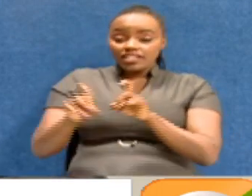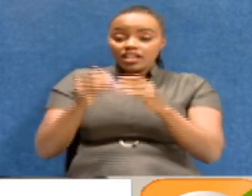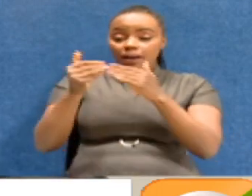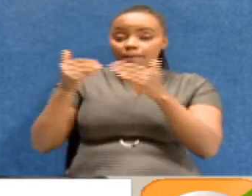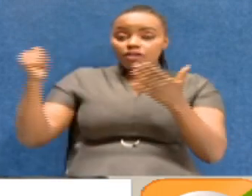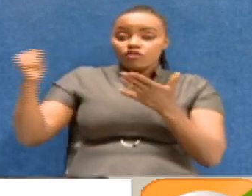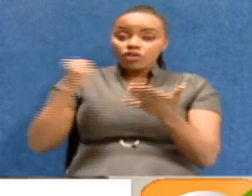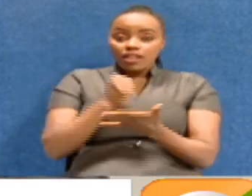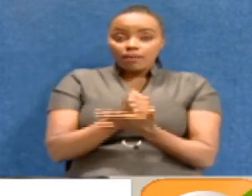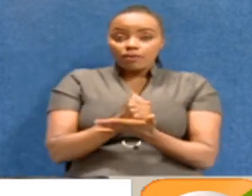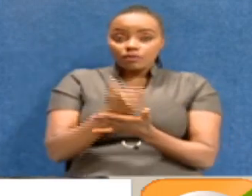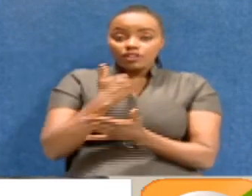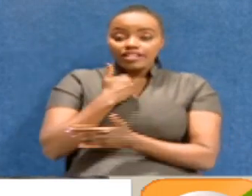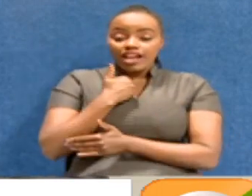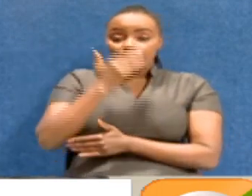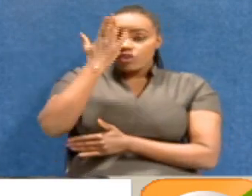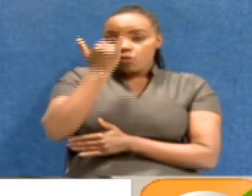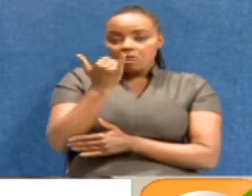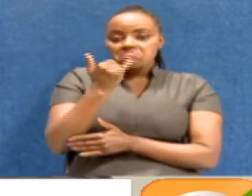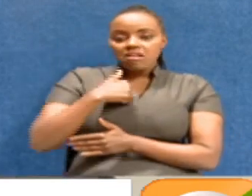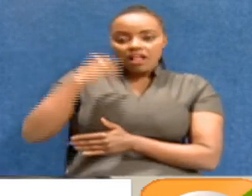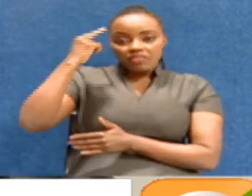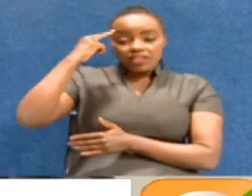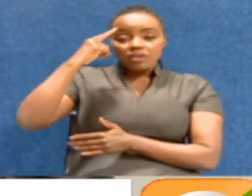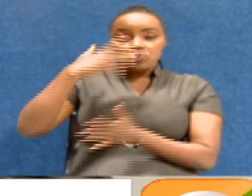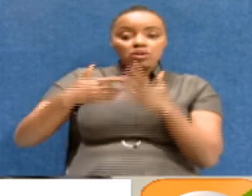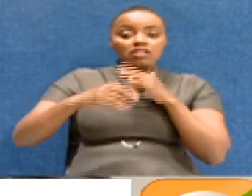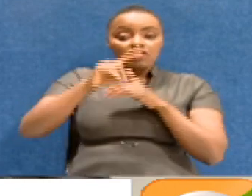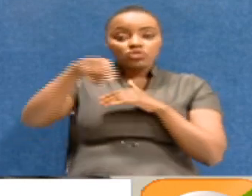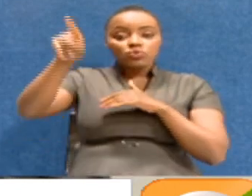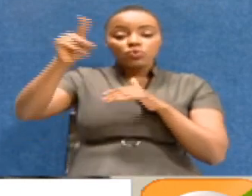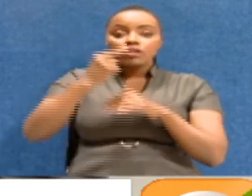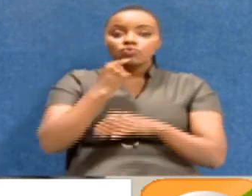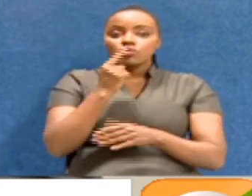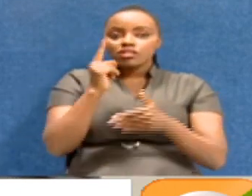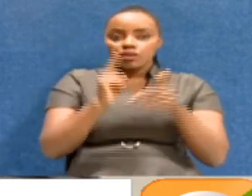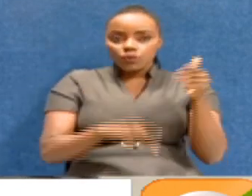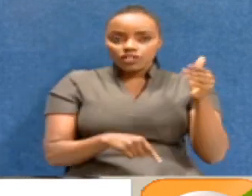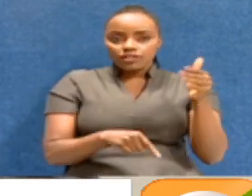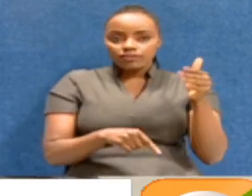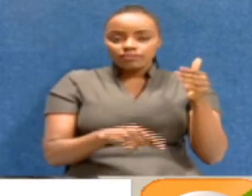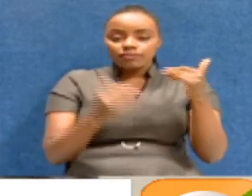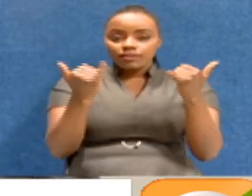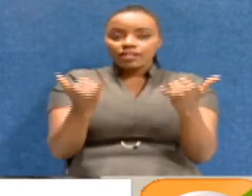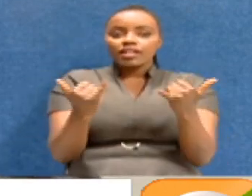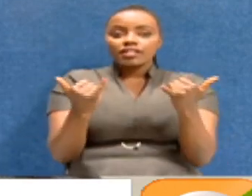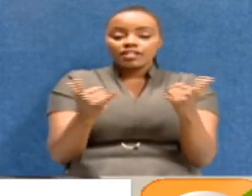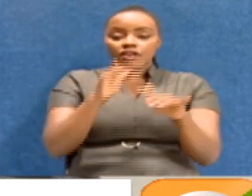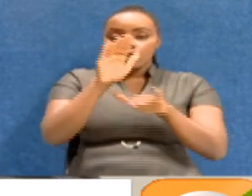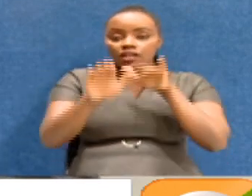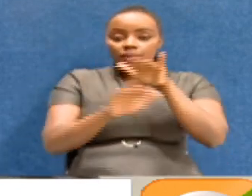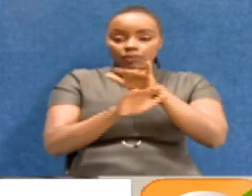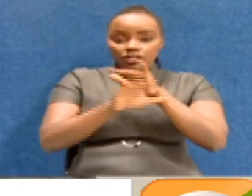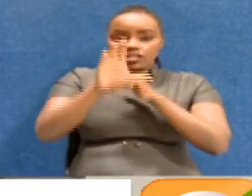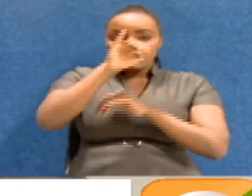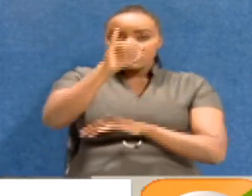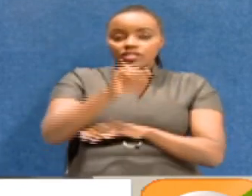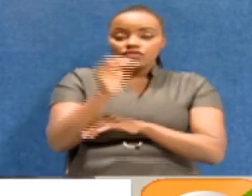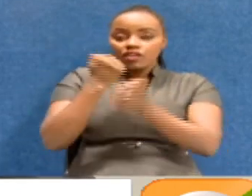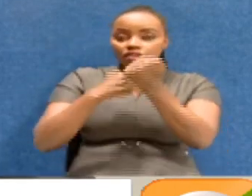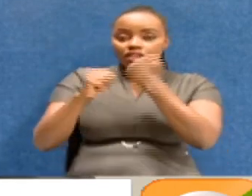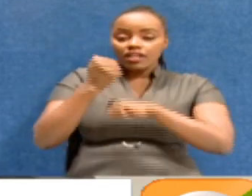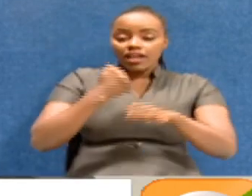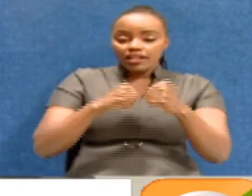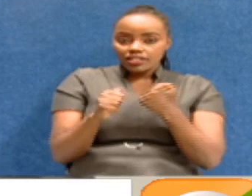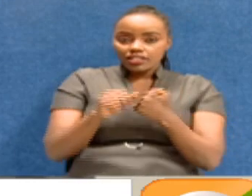Before appointment. So, I think what would be right for me to say is that right now the deputy chief justice is the acting